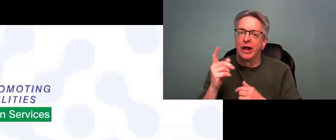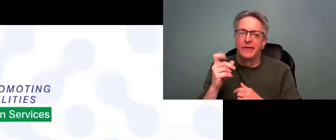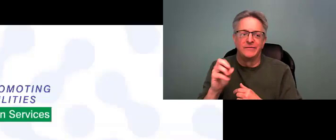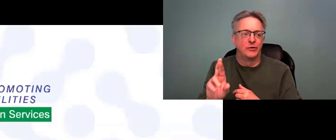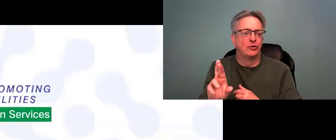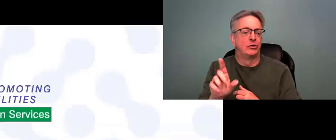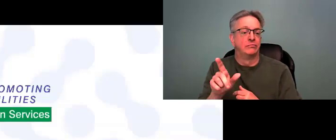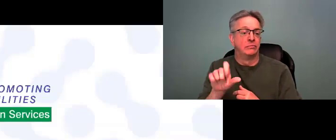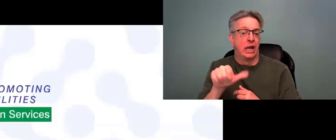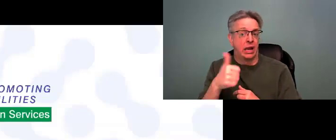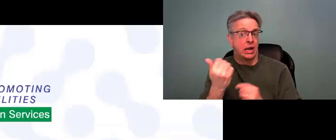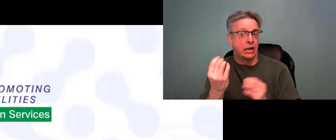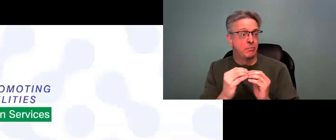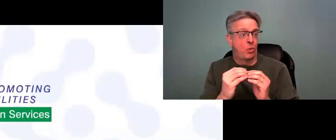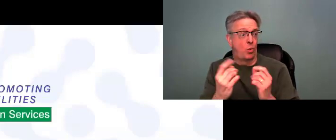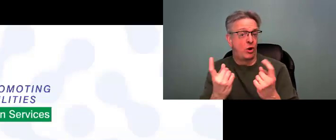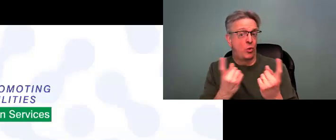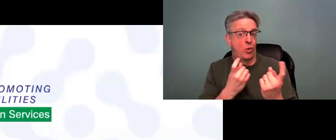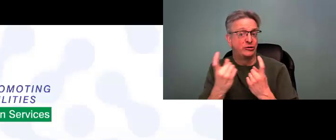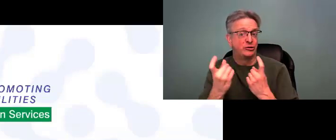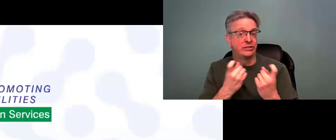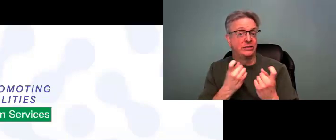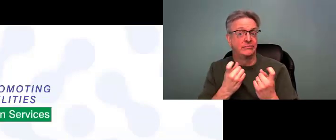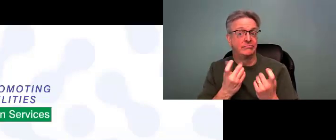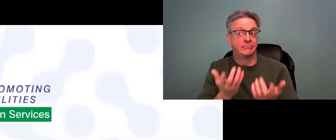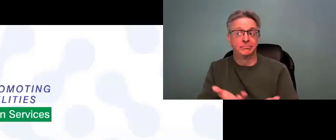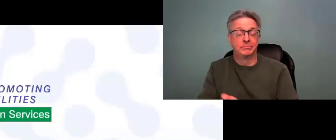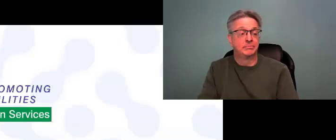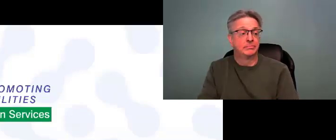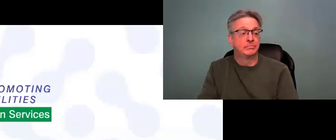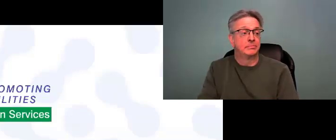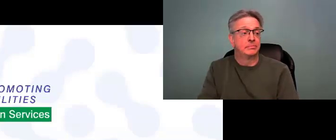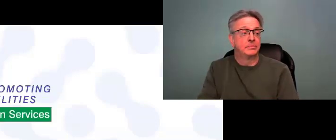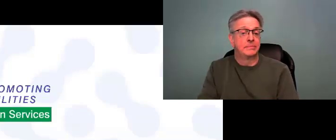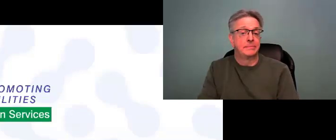Excellent. Thank you, Jennifer. This is John. Any more questions?